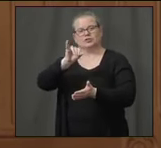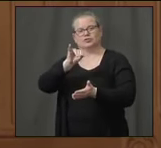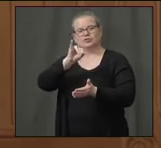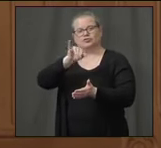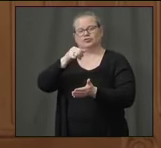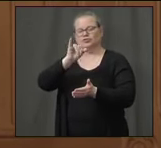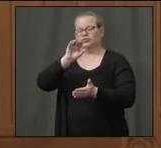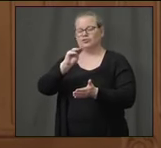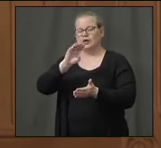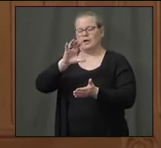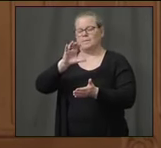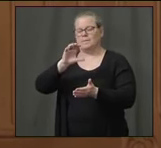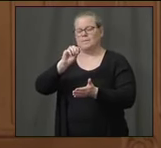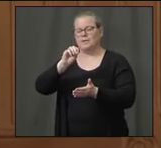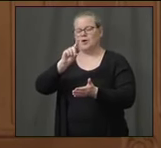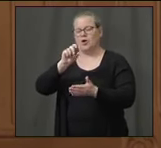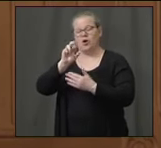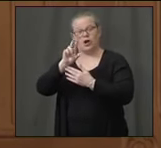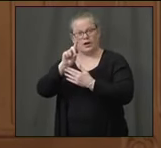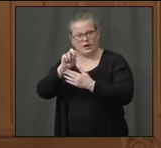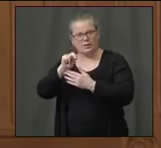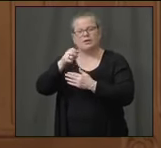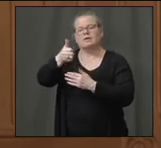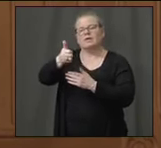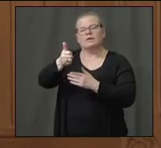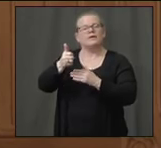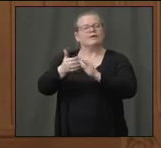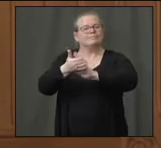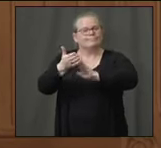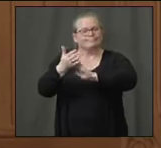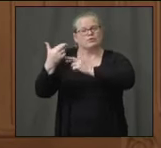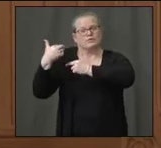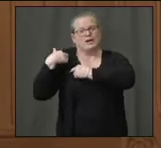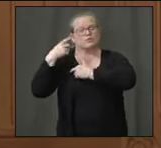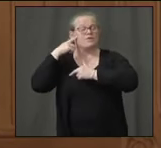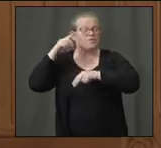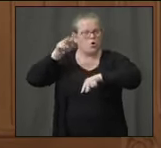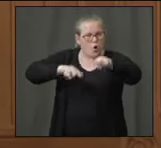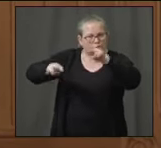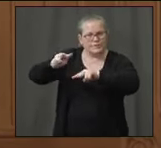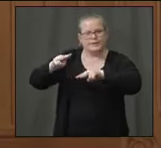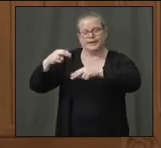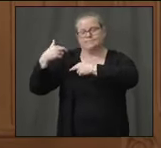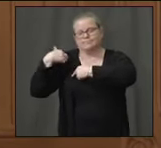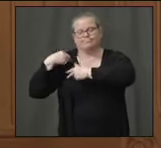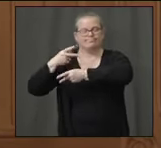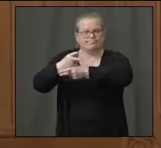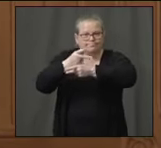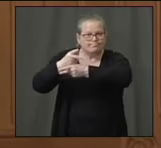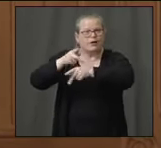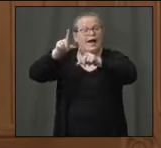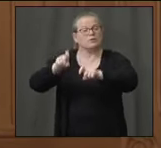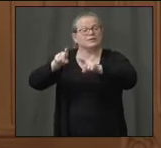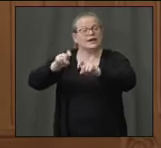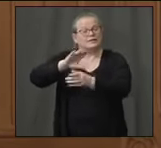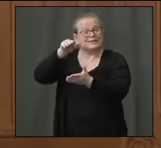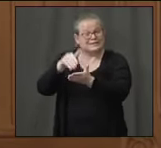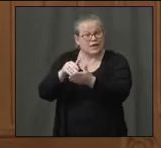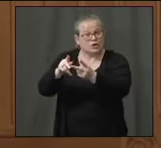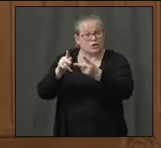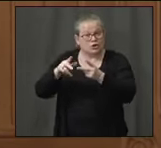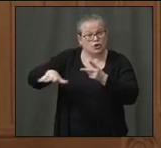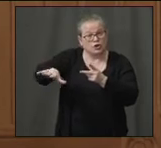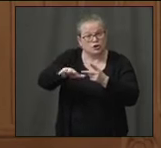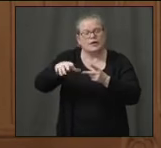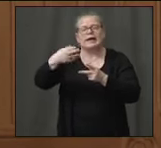HealthCare. Jim has the operational responsibility for overseeing our testing centers. And Jim could speak specifically about, you know, now our